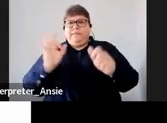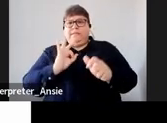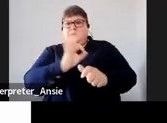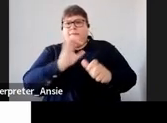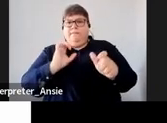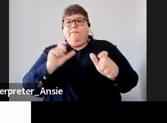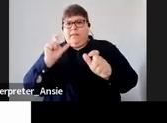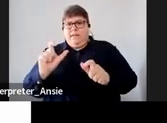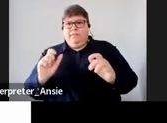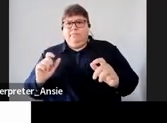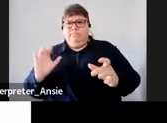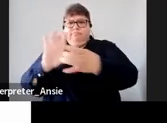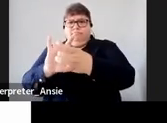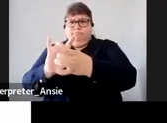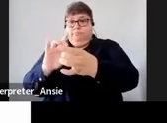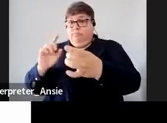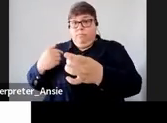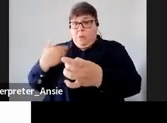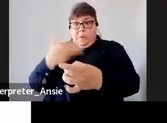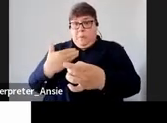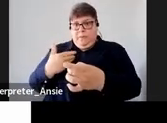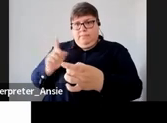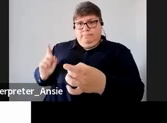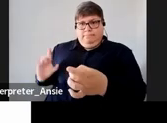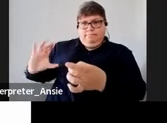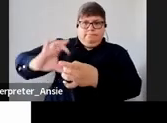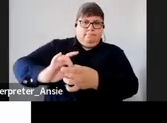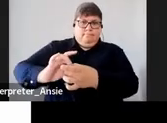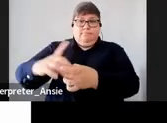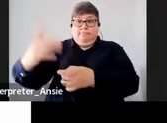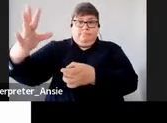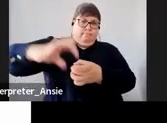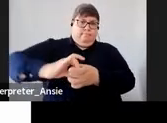thing because we are guided by this important legislative requirements